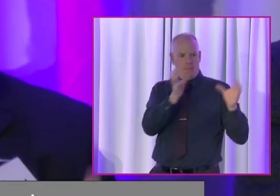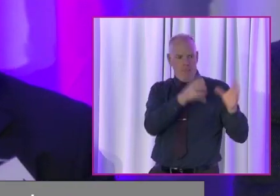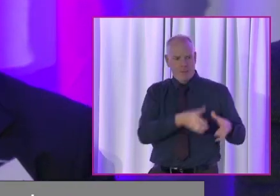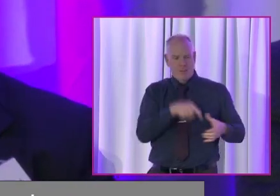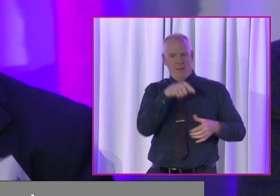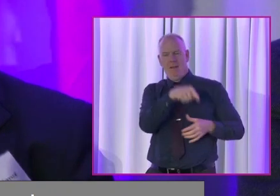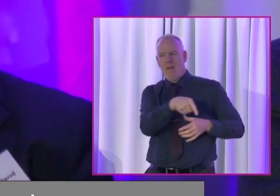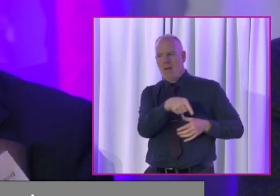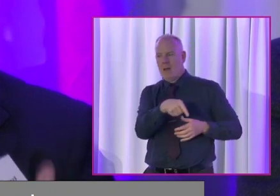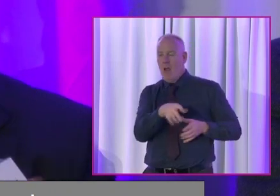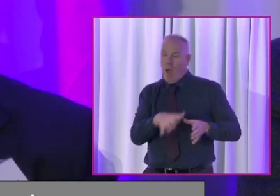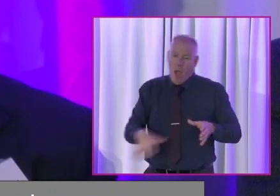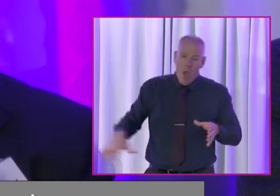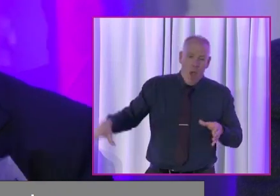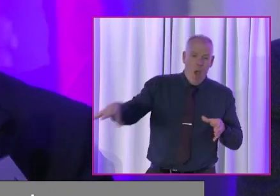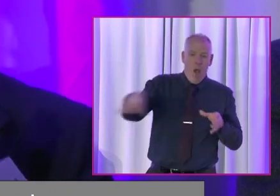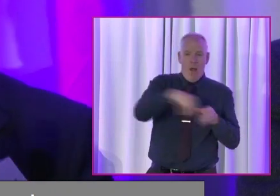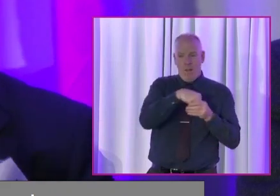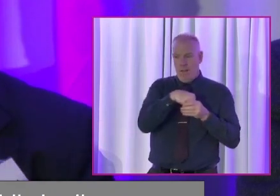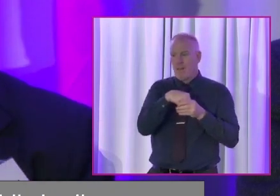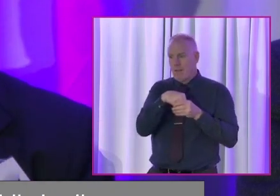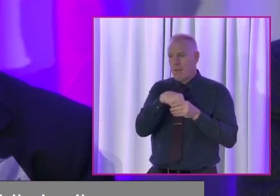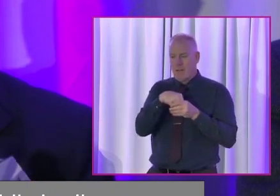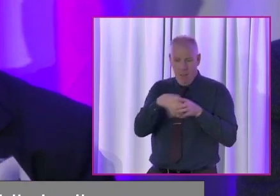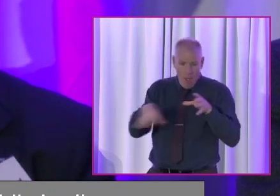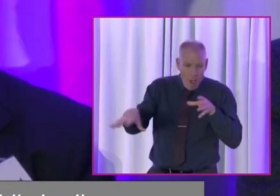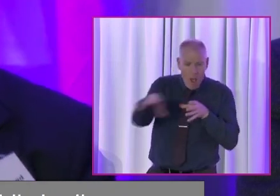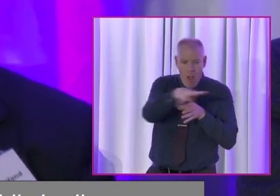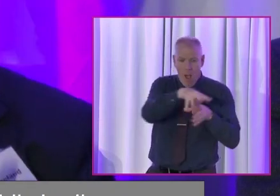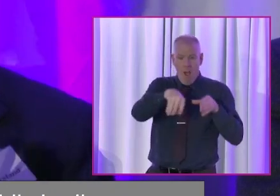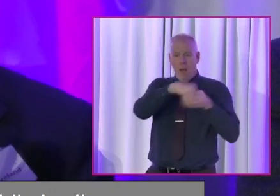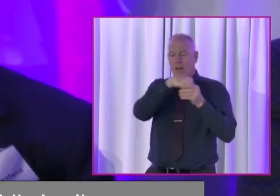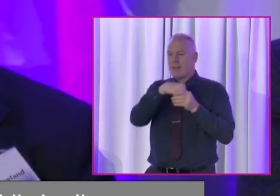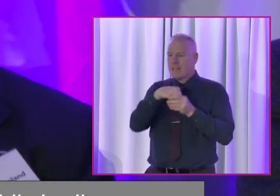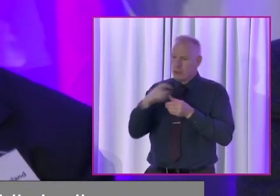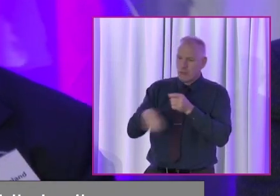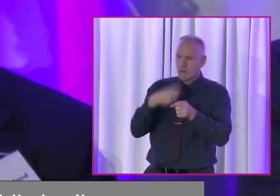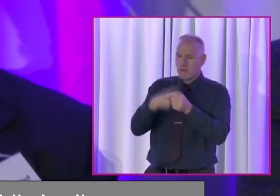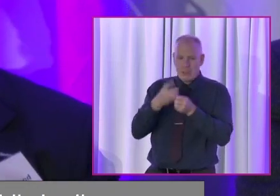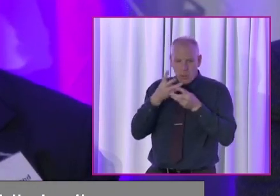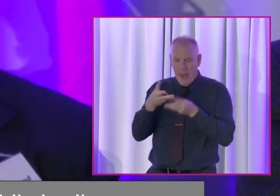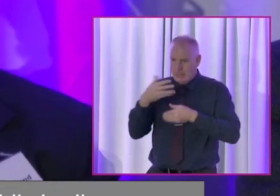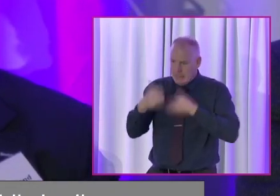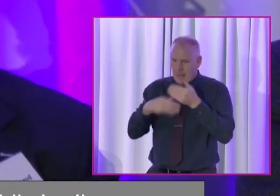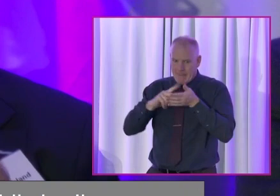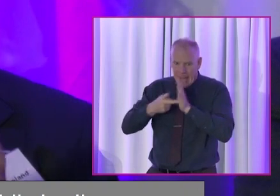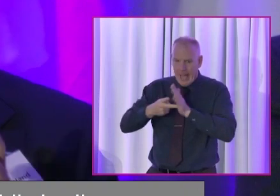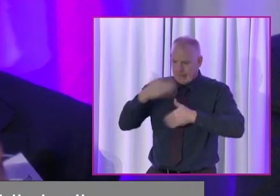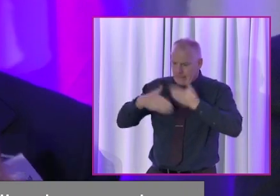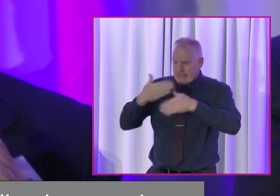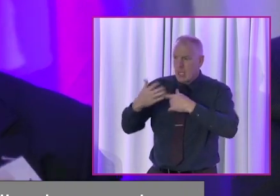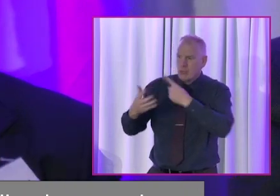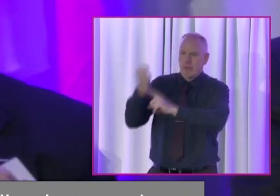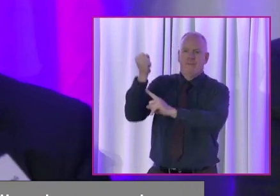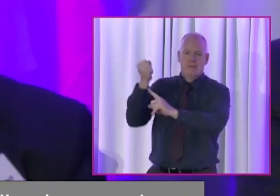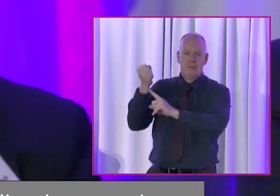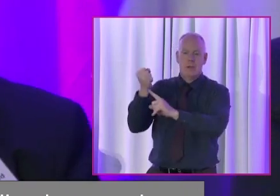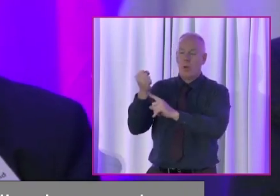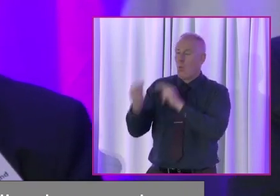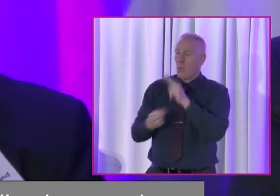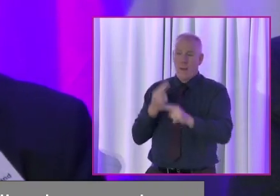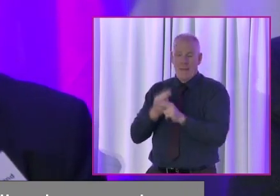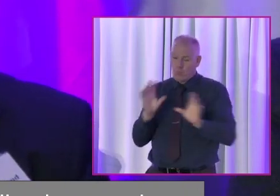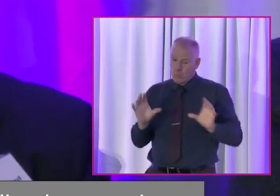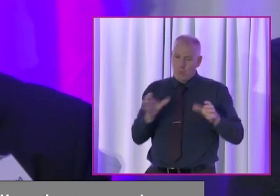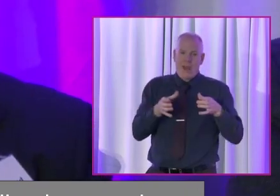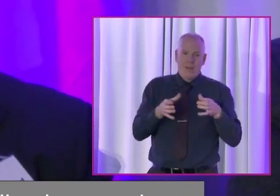have to bring all of those into it in a disciplined way and go for it. But otherwise, we're going to miss